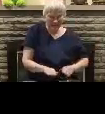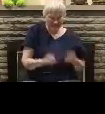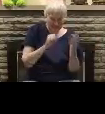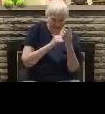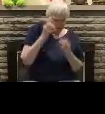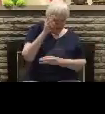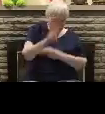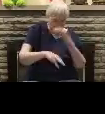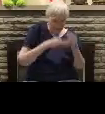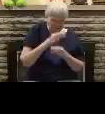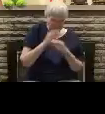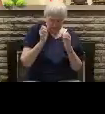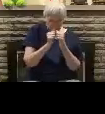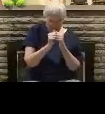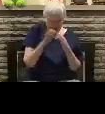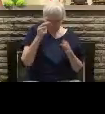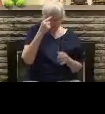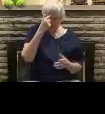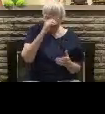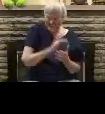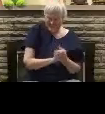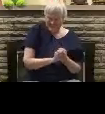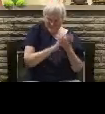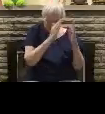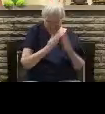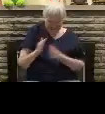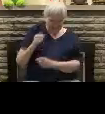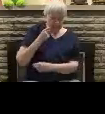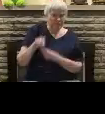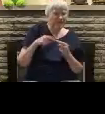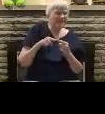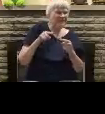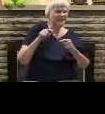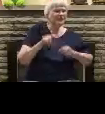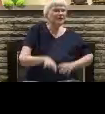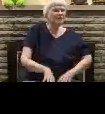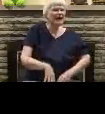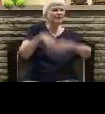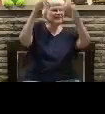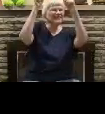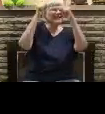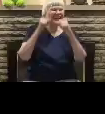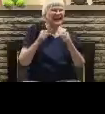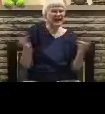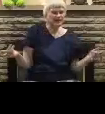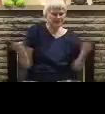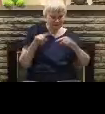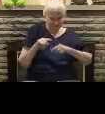It's a world without believers the moment the rapture takes place. It's not a,